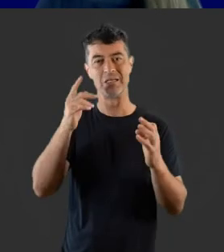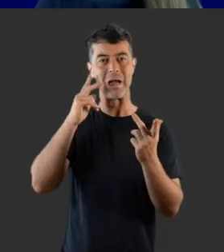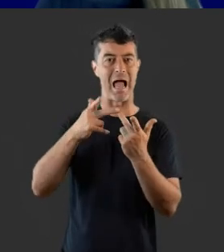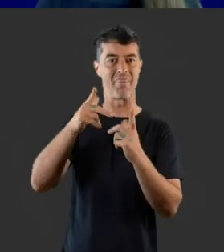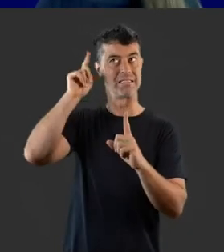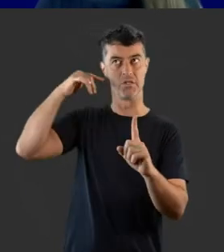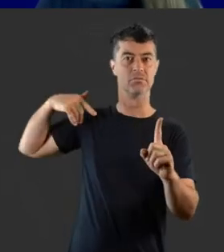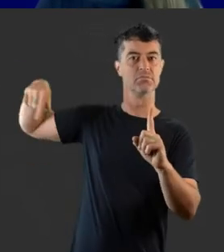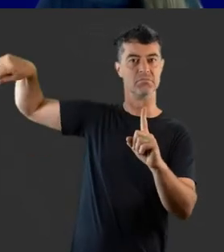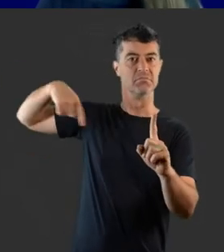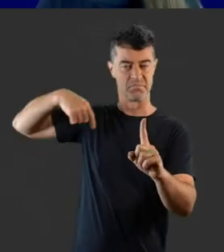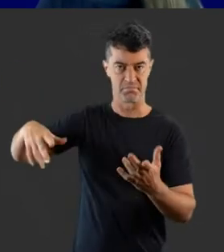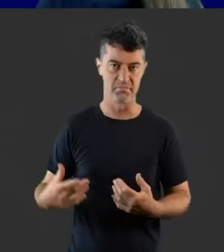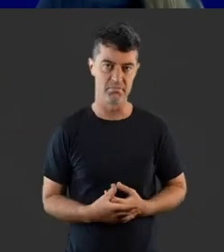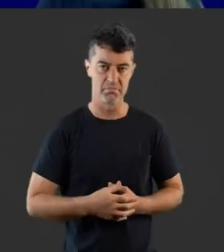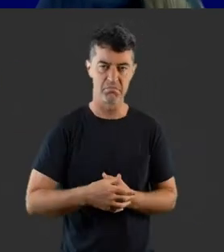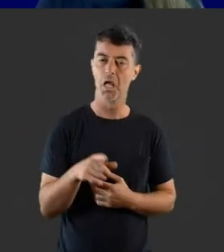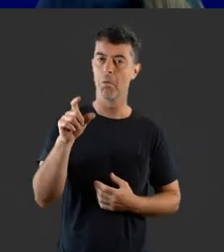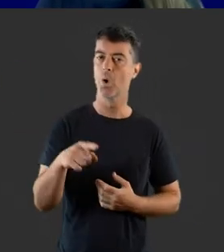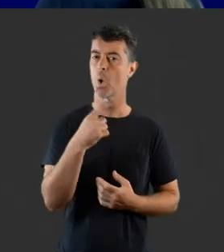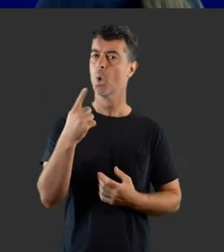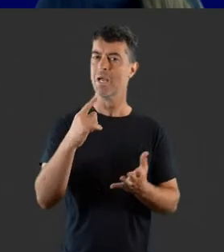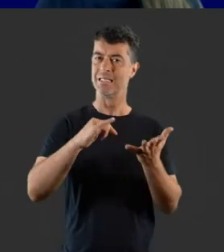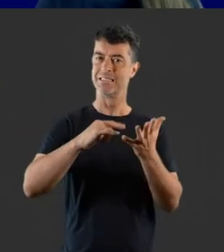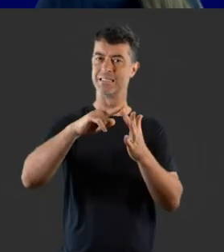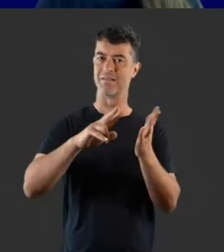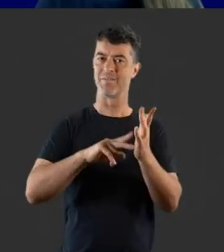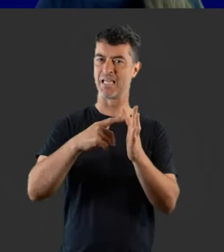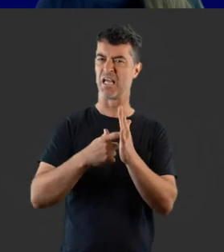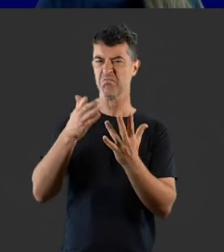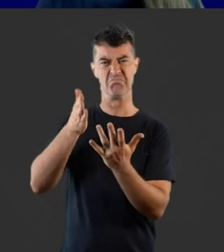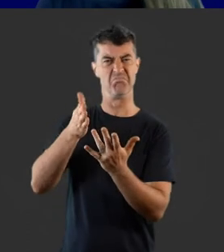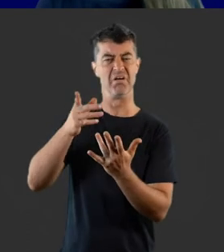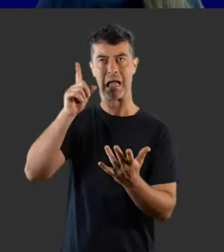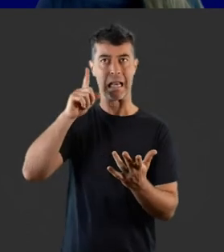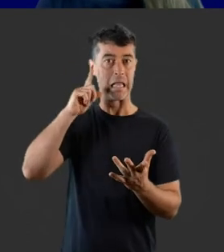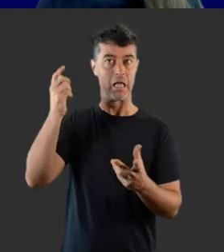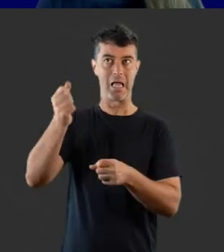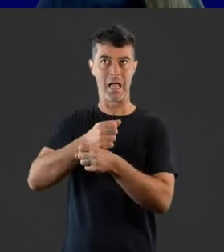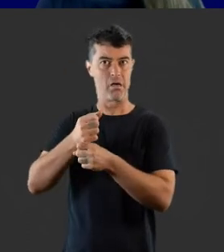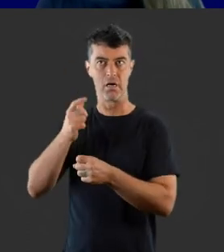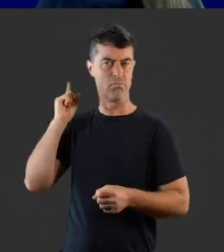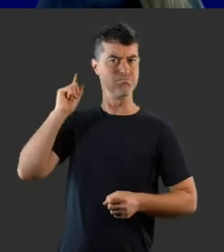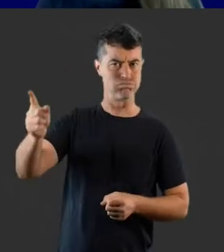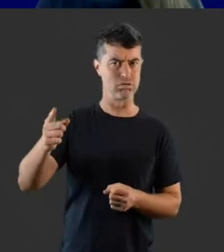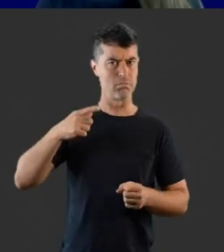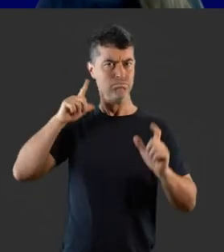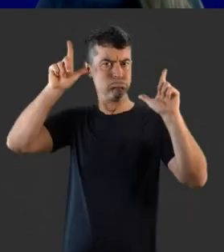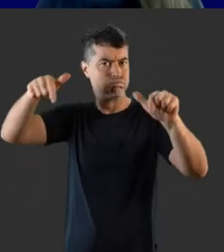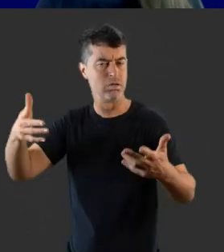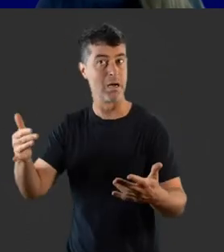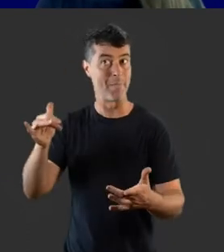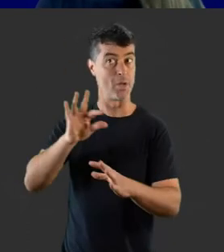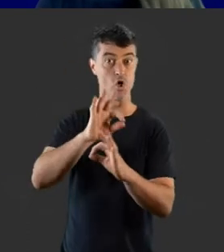when there are other sounds in the background. A person with a severe loss will hear machinery and vehicles with big engines.